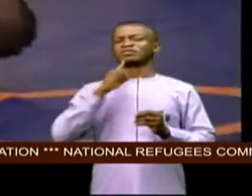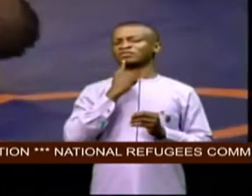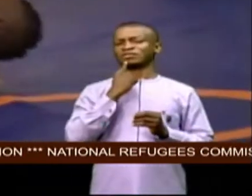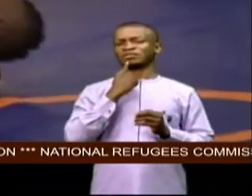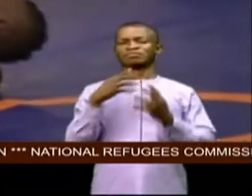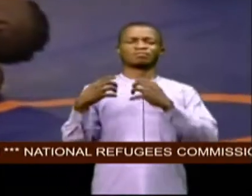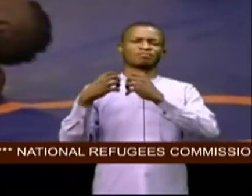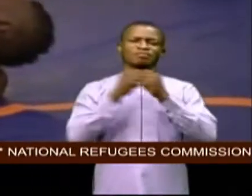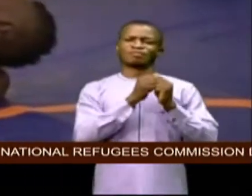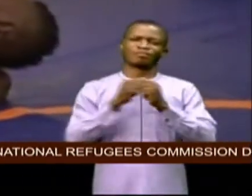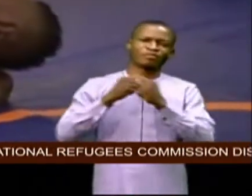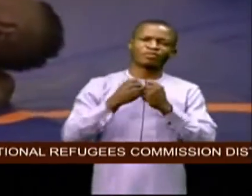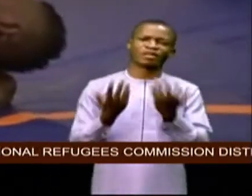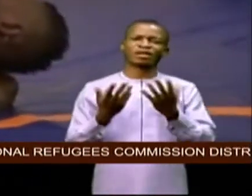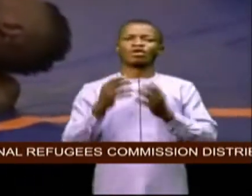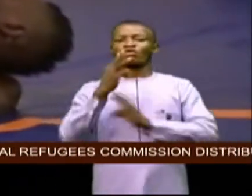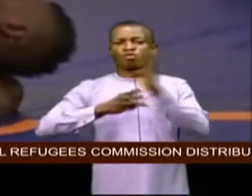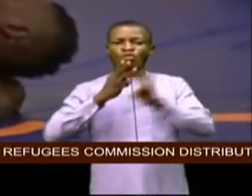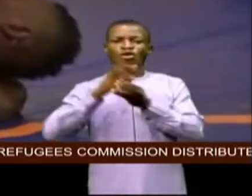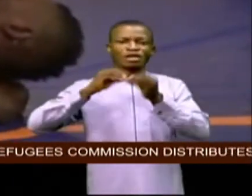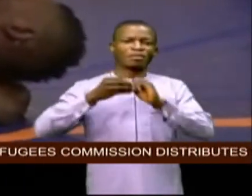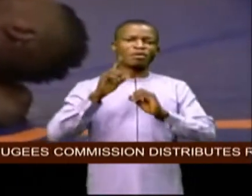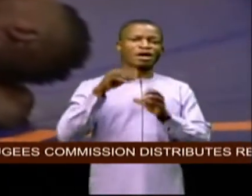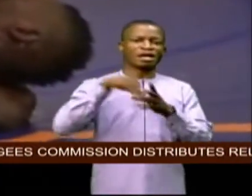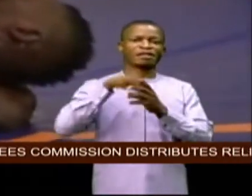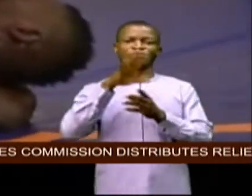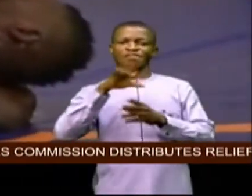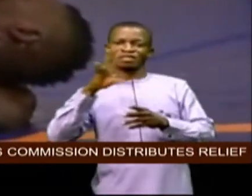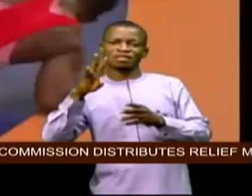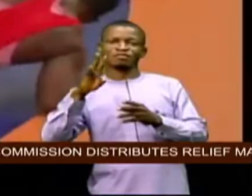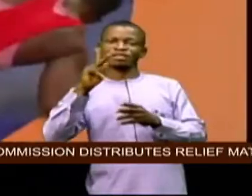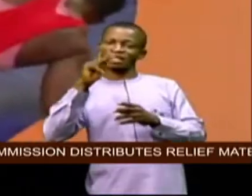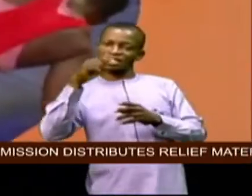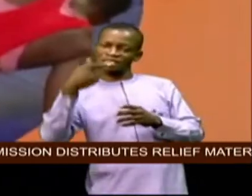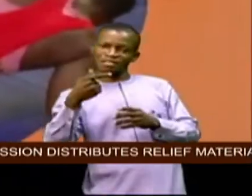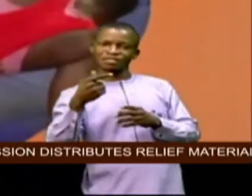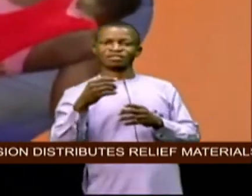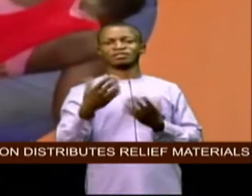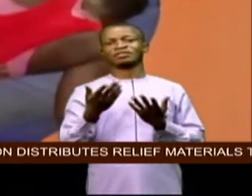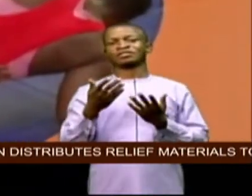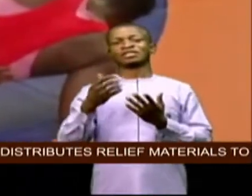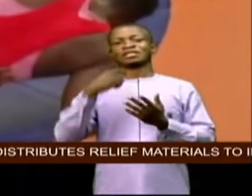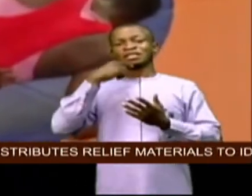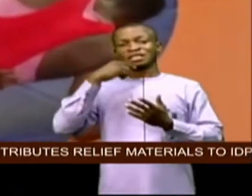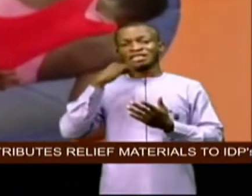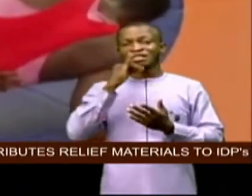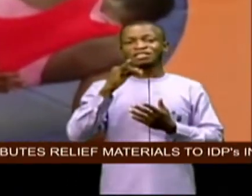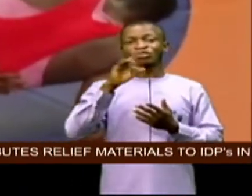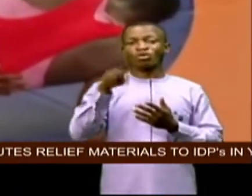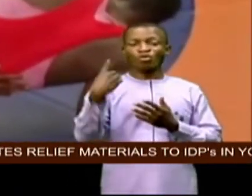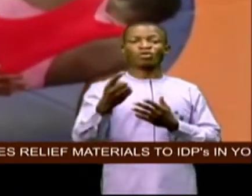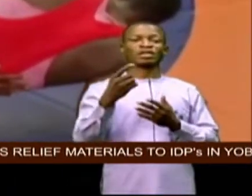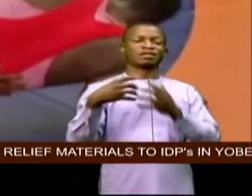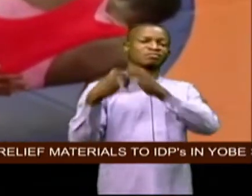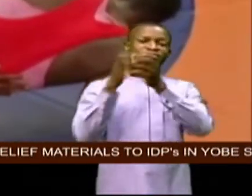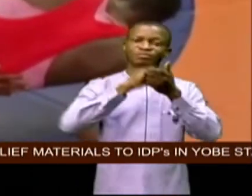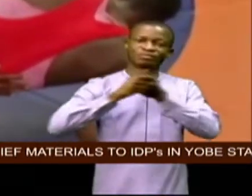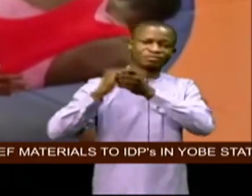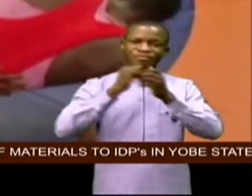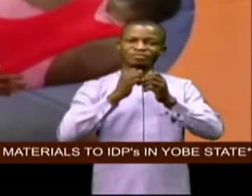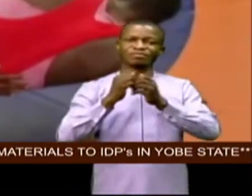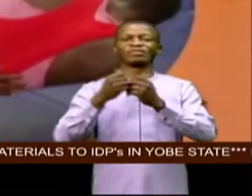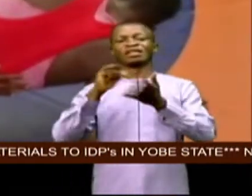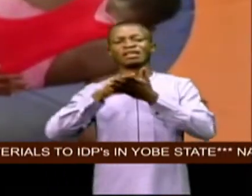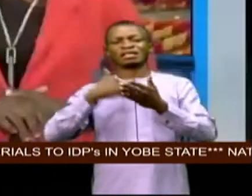world number one in the 57 kg class on the wire at the quarry is the only wrestler that has qualified